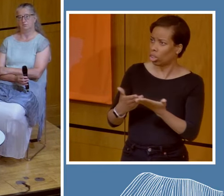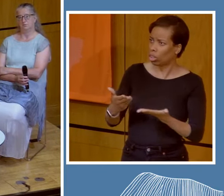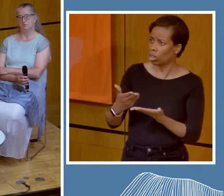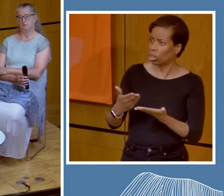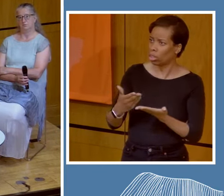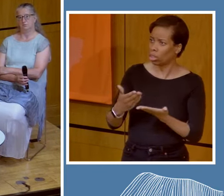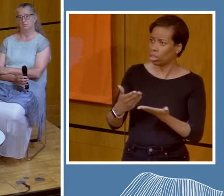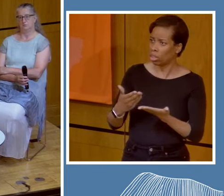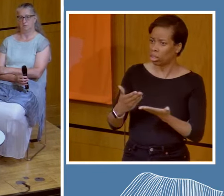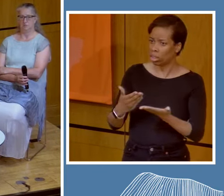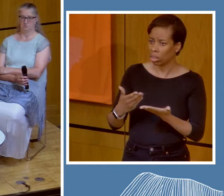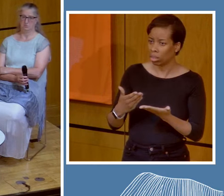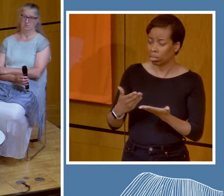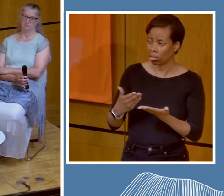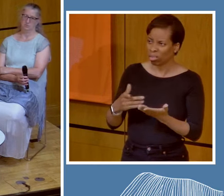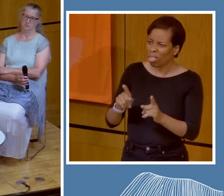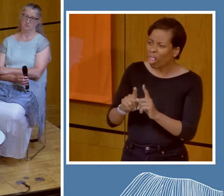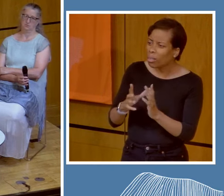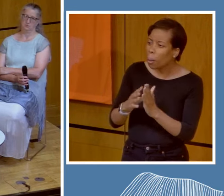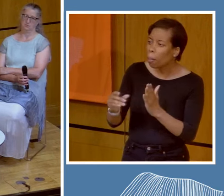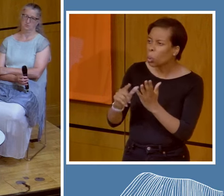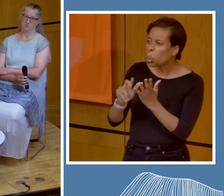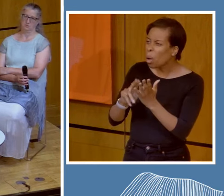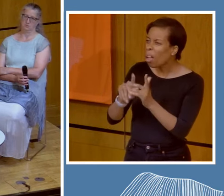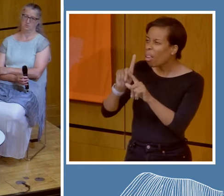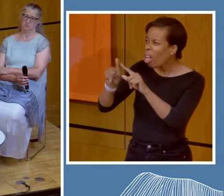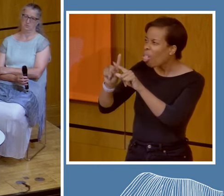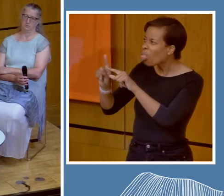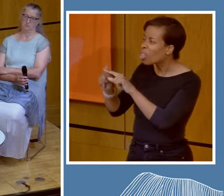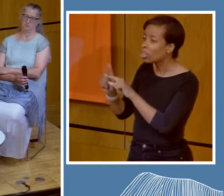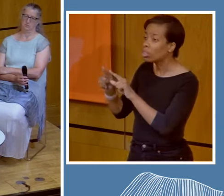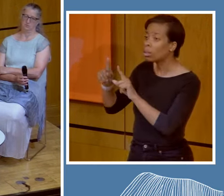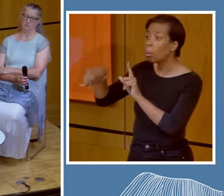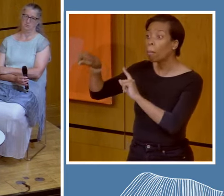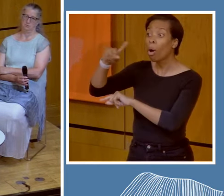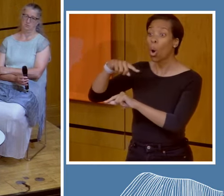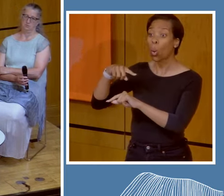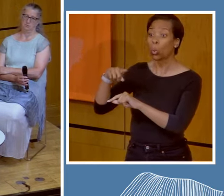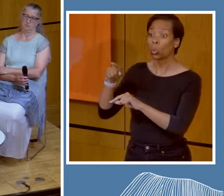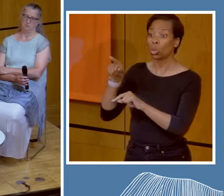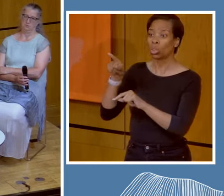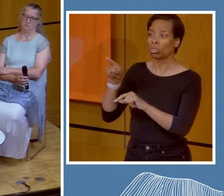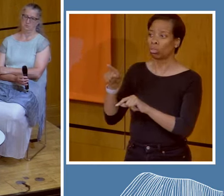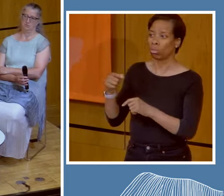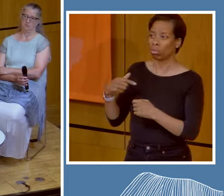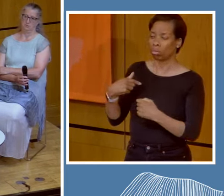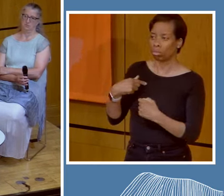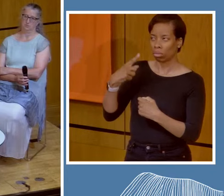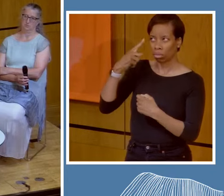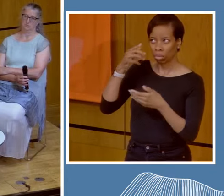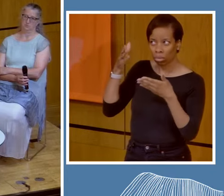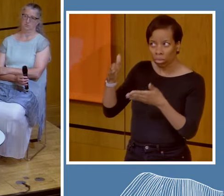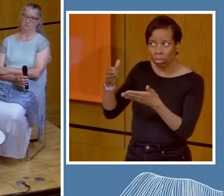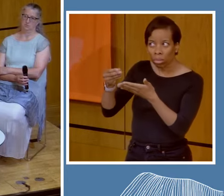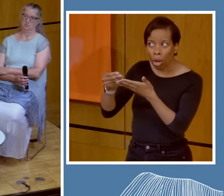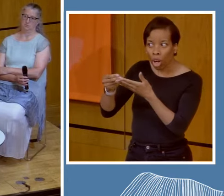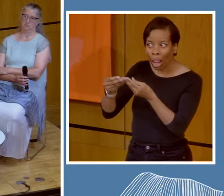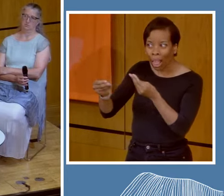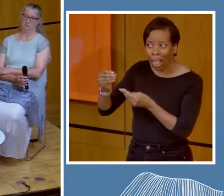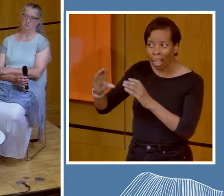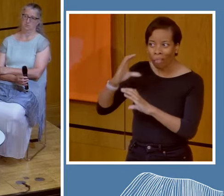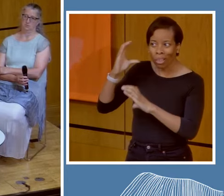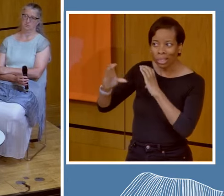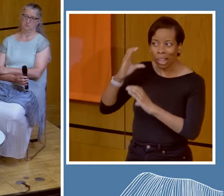international structures, like the UN or others, which are predicated on kind of current financial flows, really. And how does